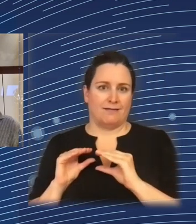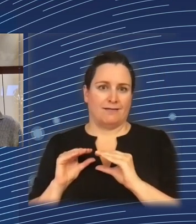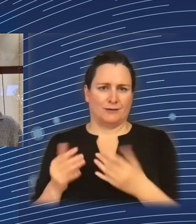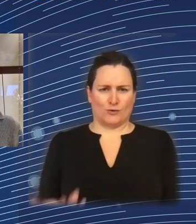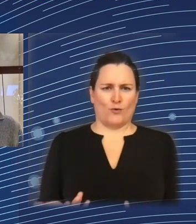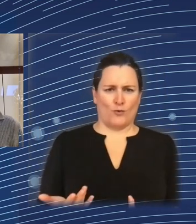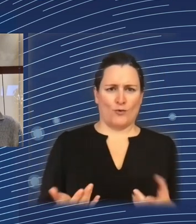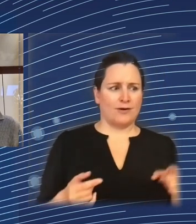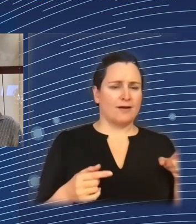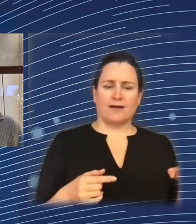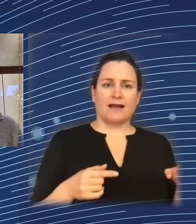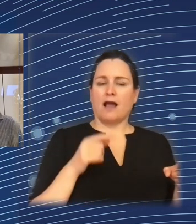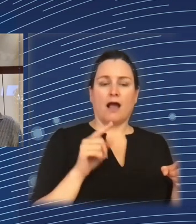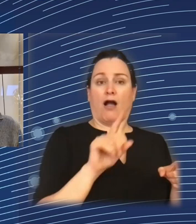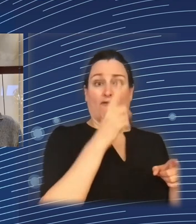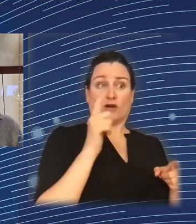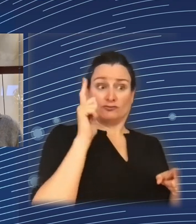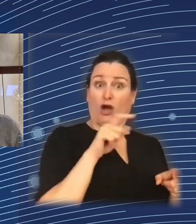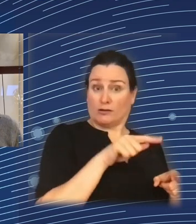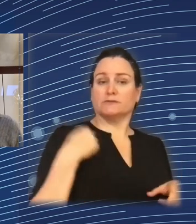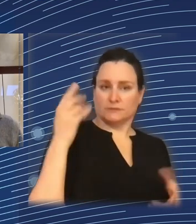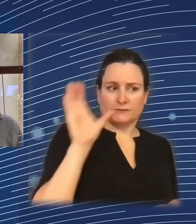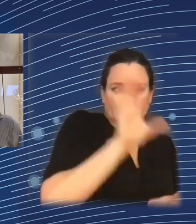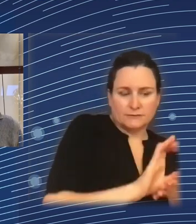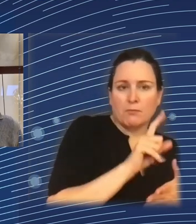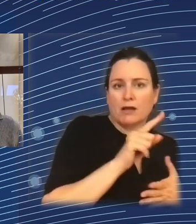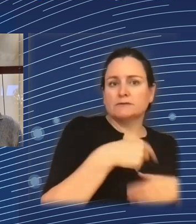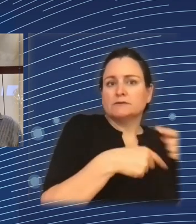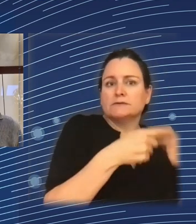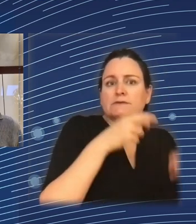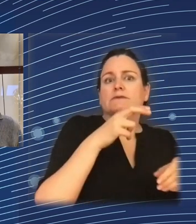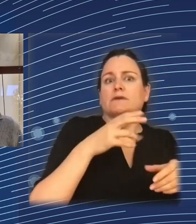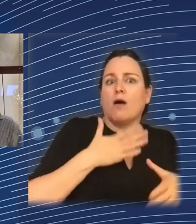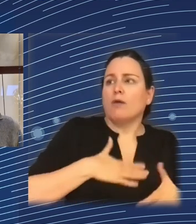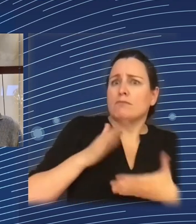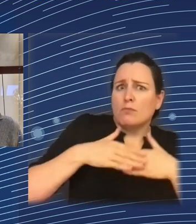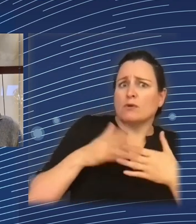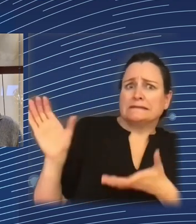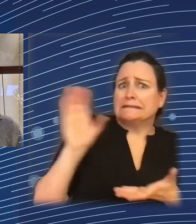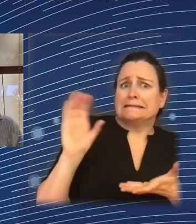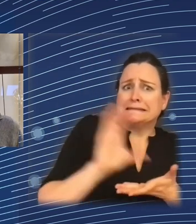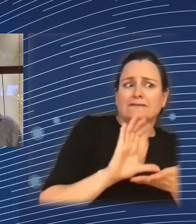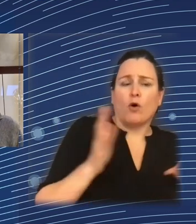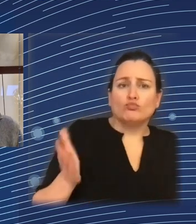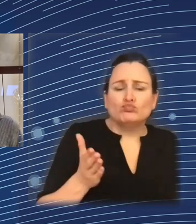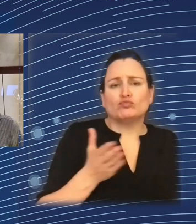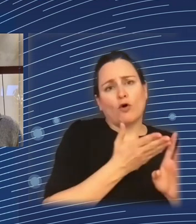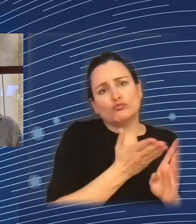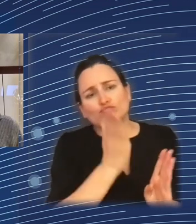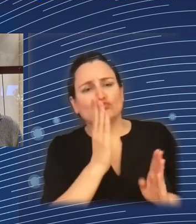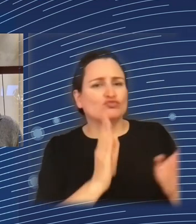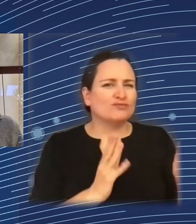funding gap, making sure those innovations stay in Europe and are built up with European values? Maybe one food for thought.